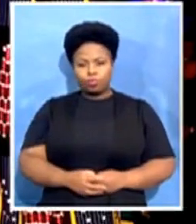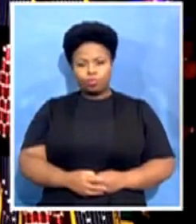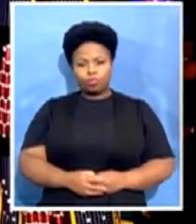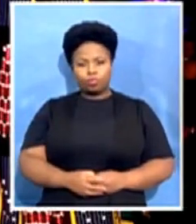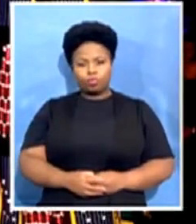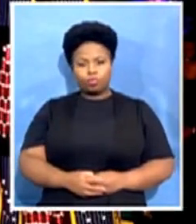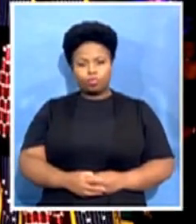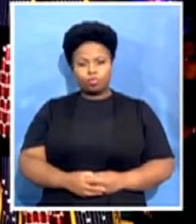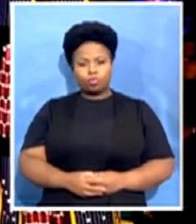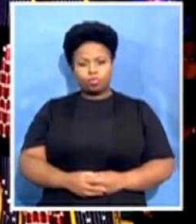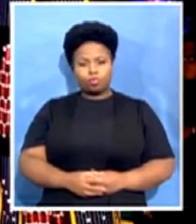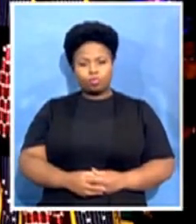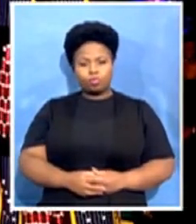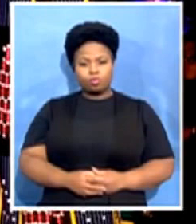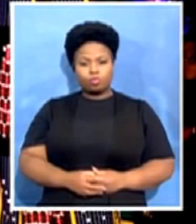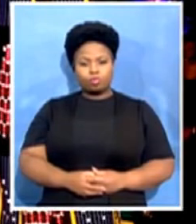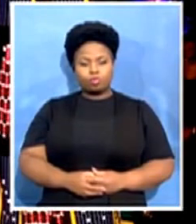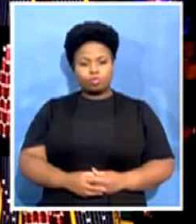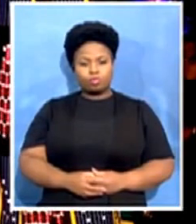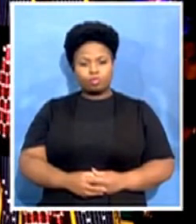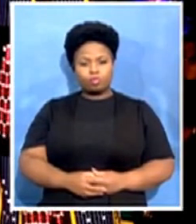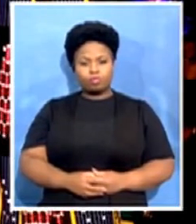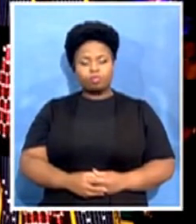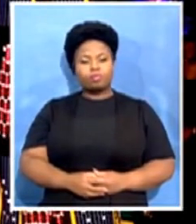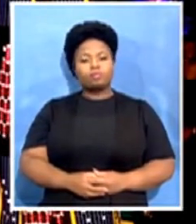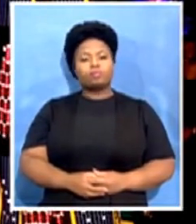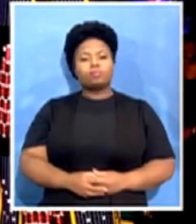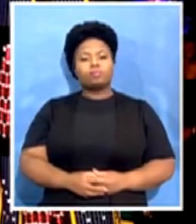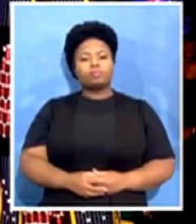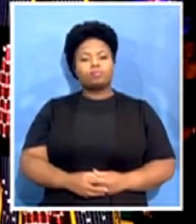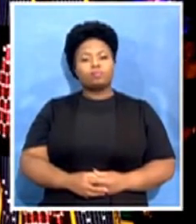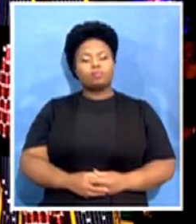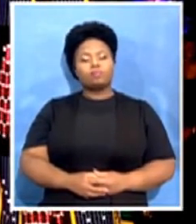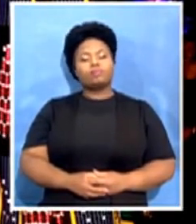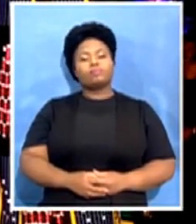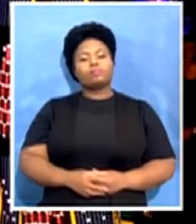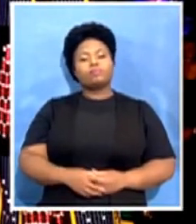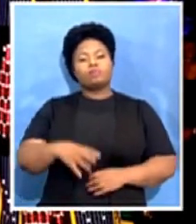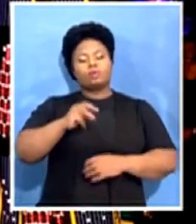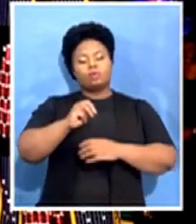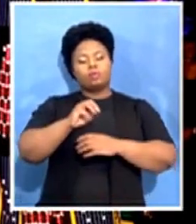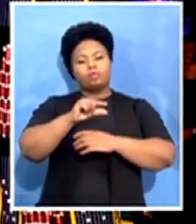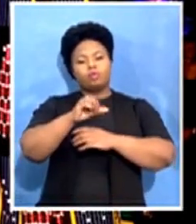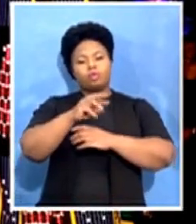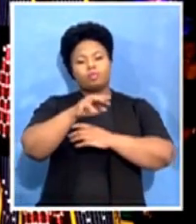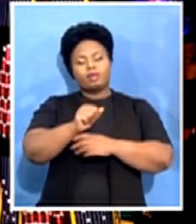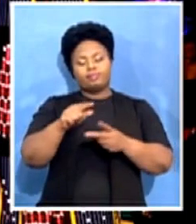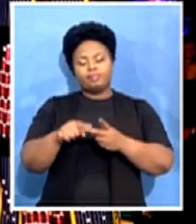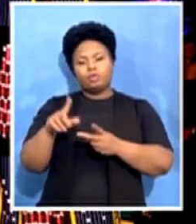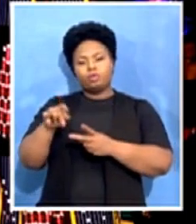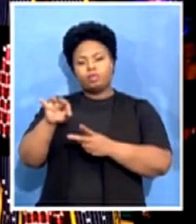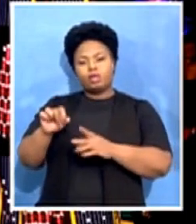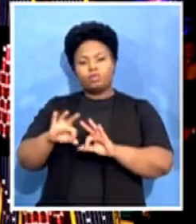the Mwoma and Kumalo families, our esteemed Executive